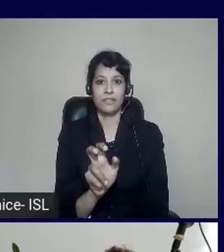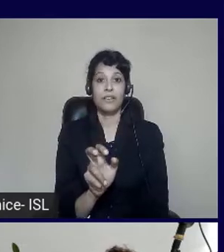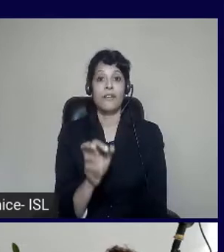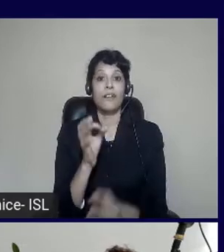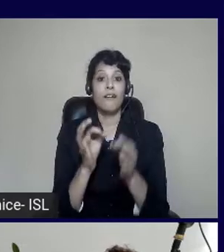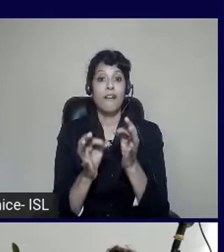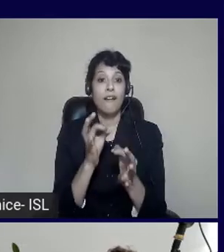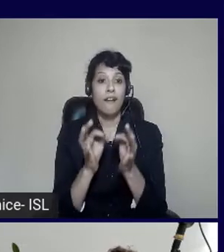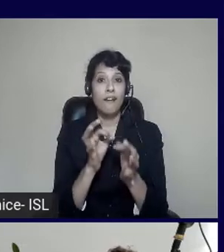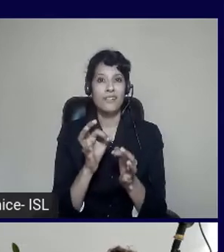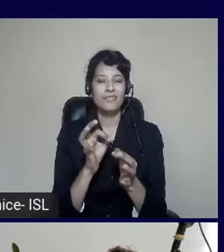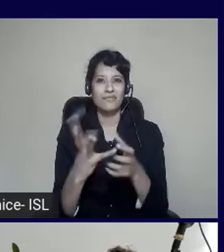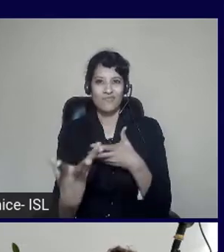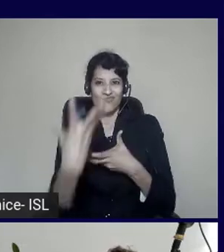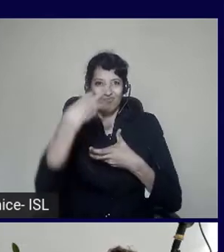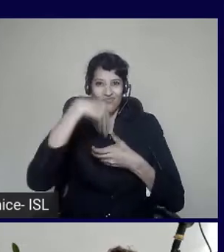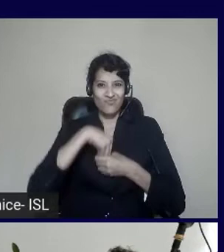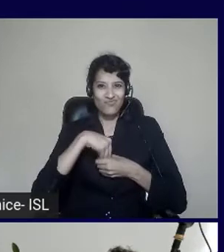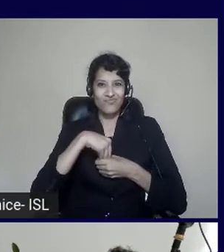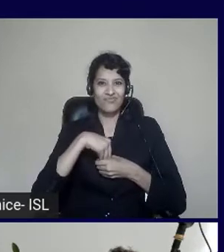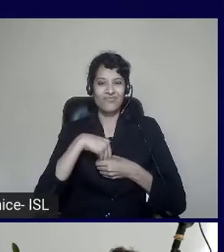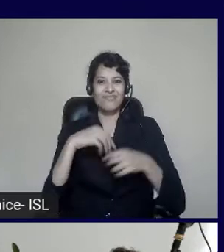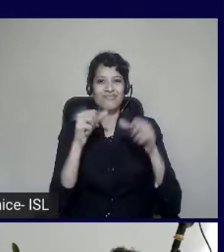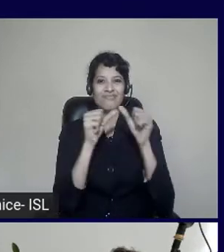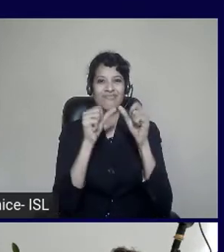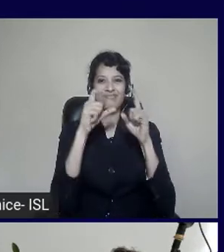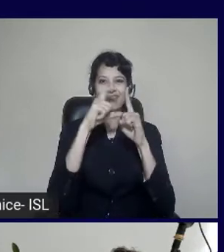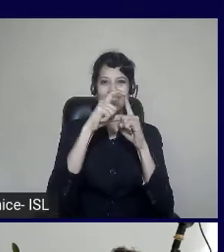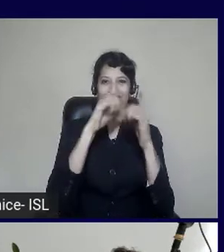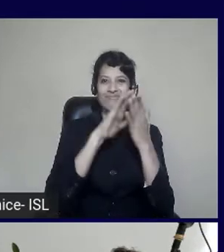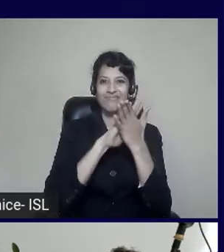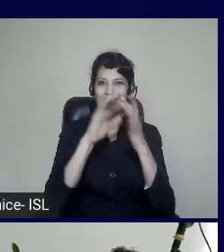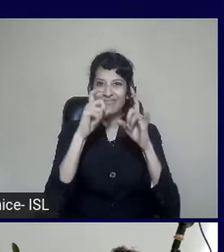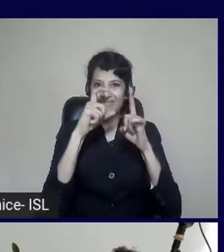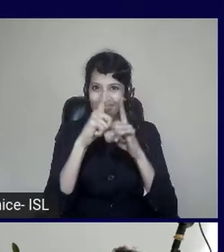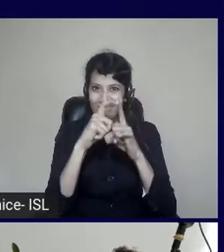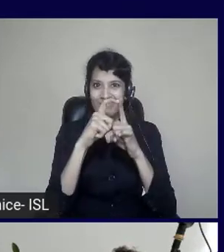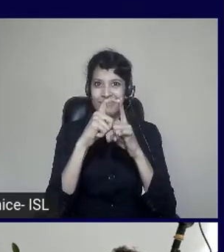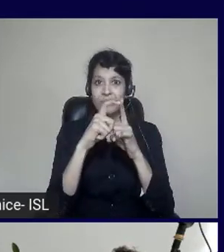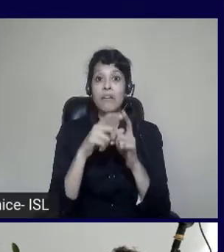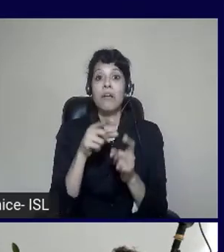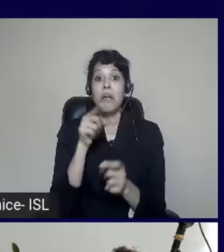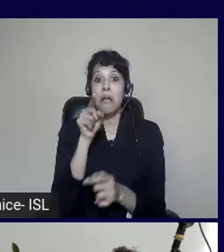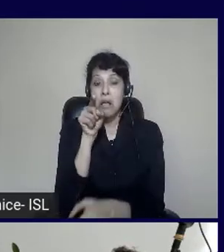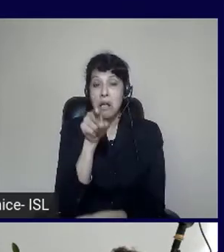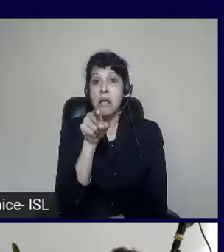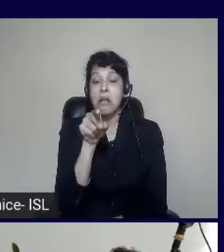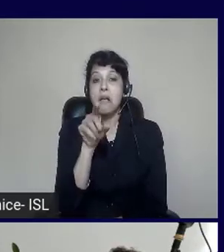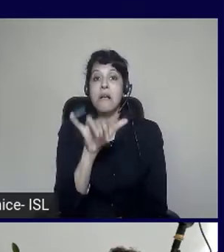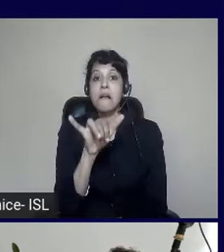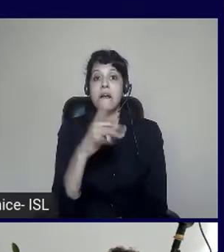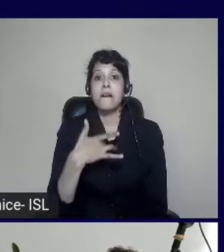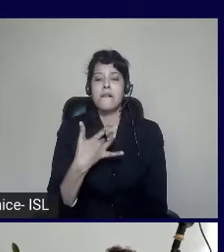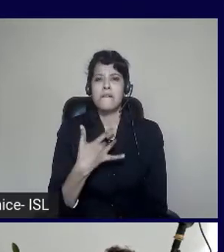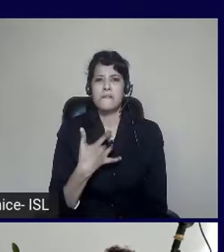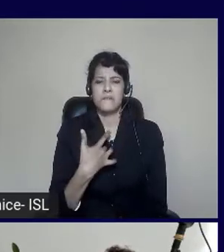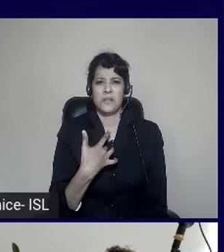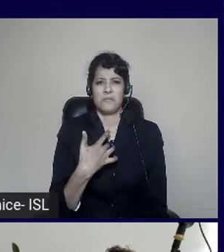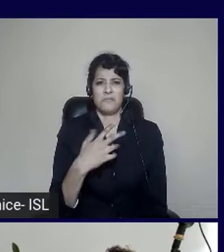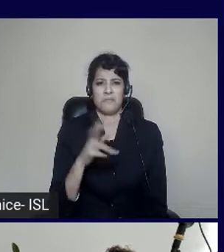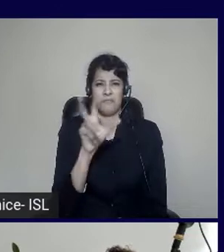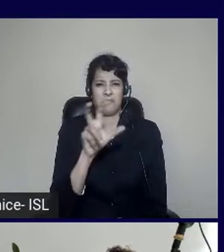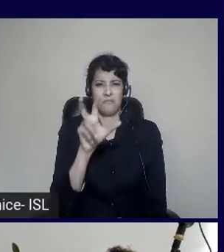autism or ADHD spectrum, neurodiverse, that actually can cause problems. And if you have